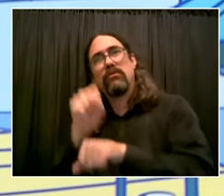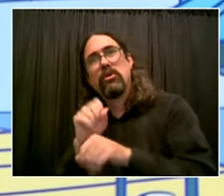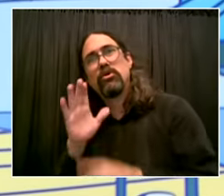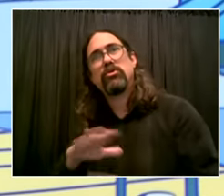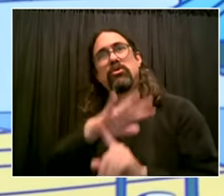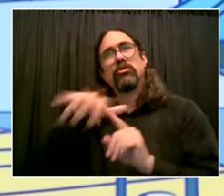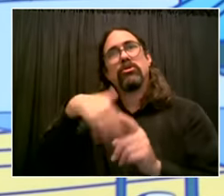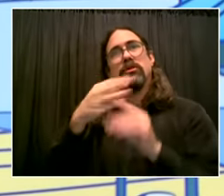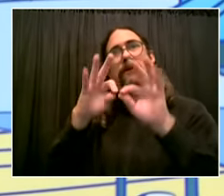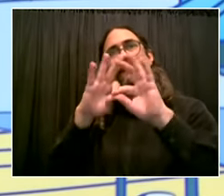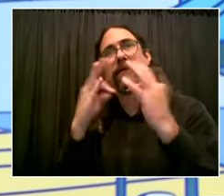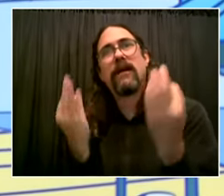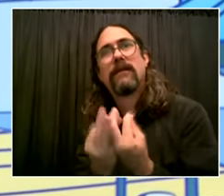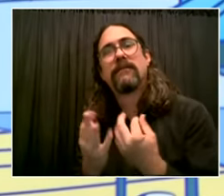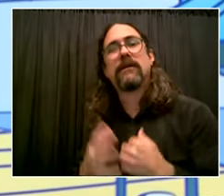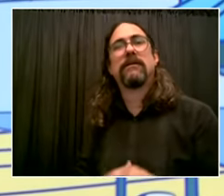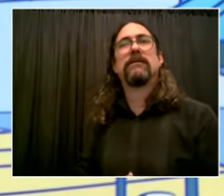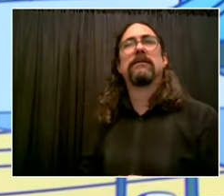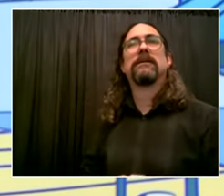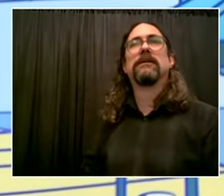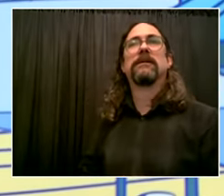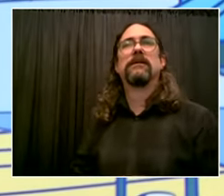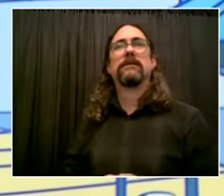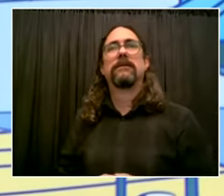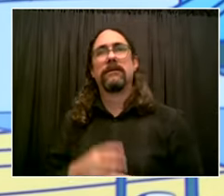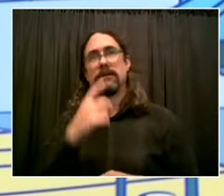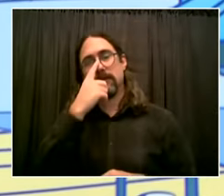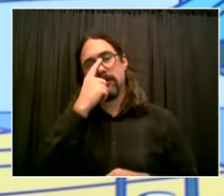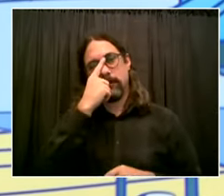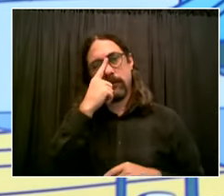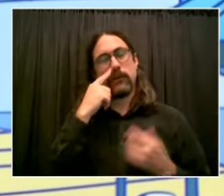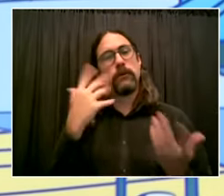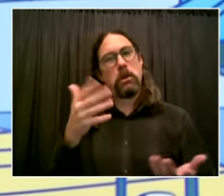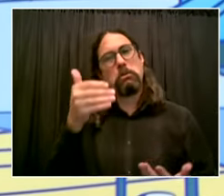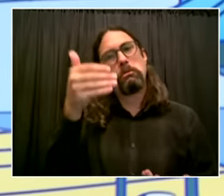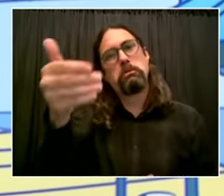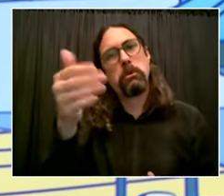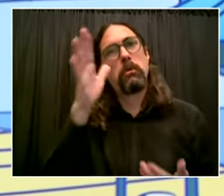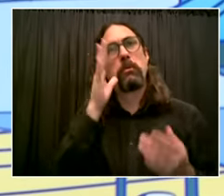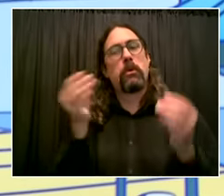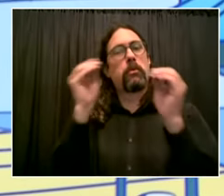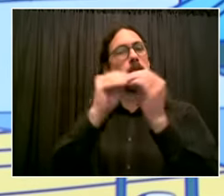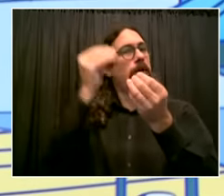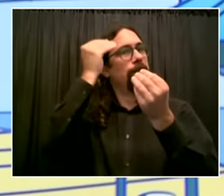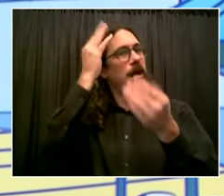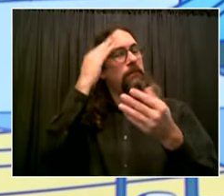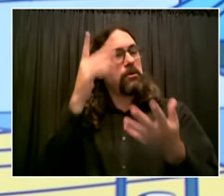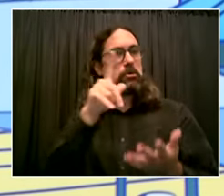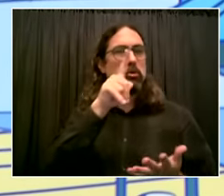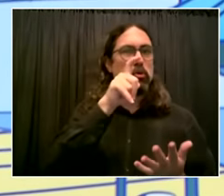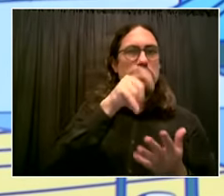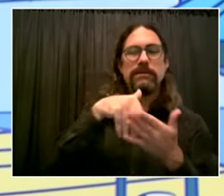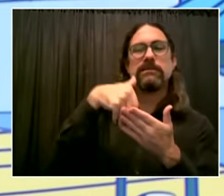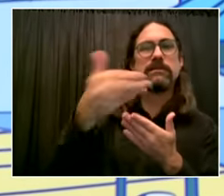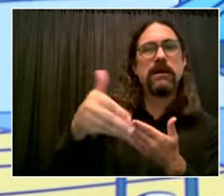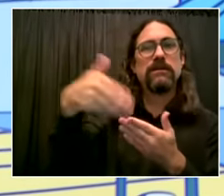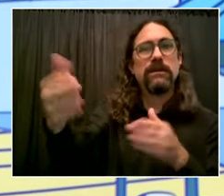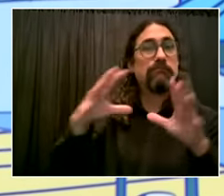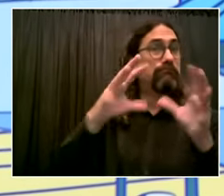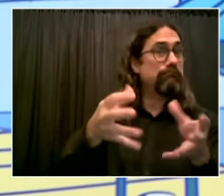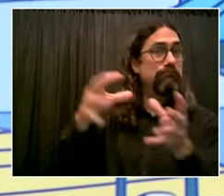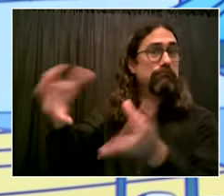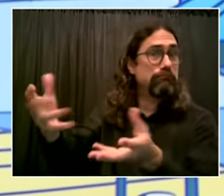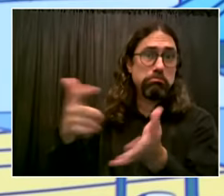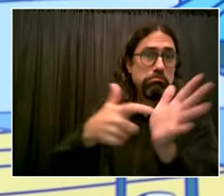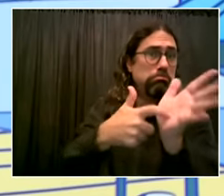go ahead jake sure uh and then a question from my uh my colleague about schools which is that